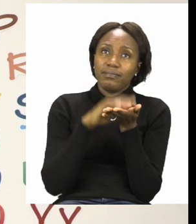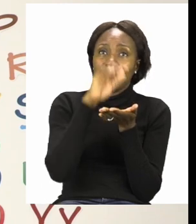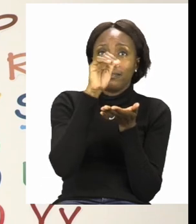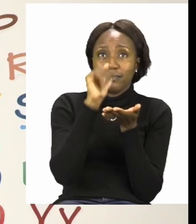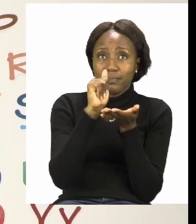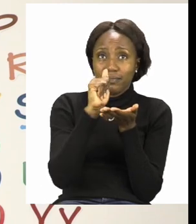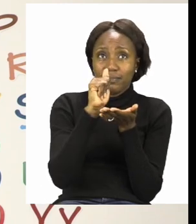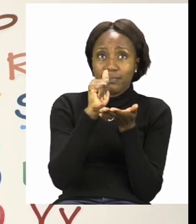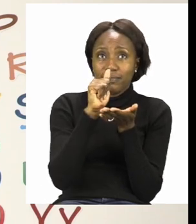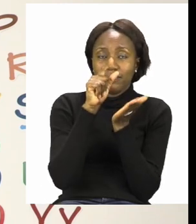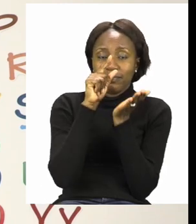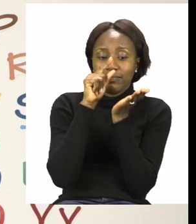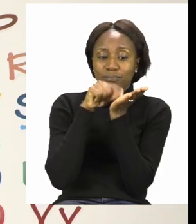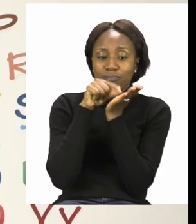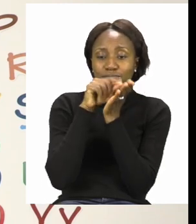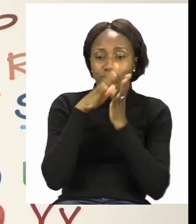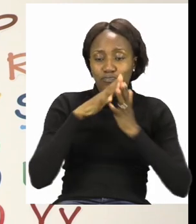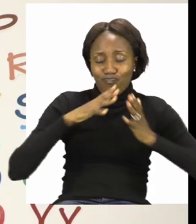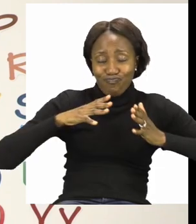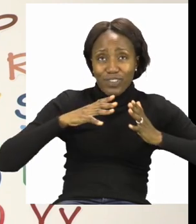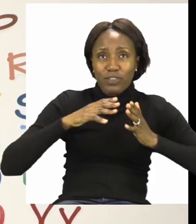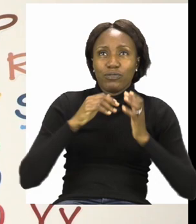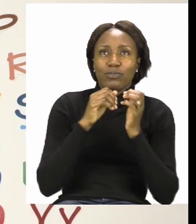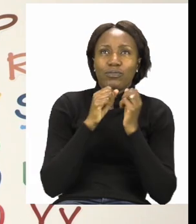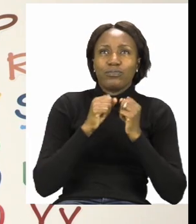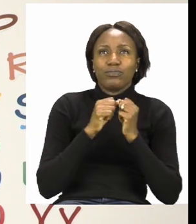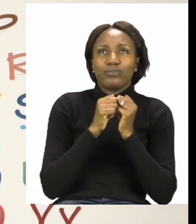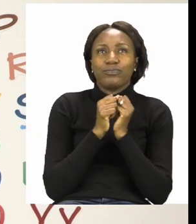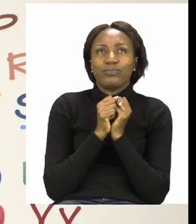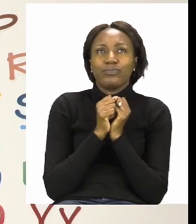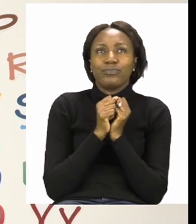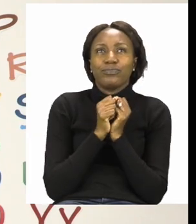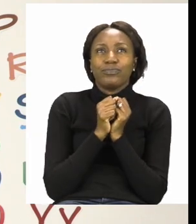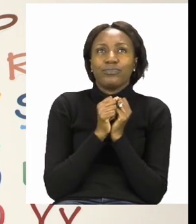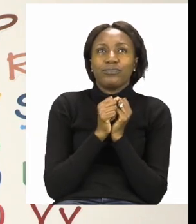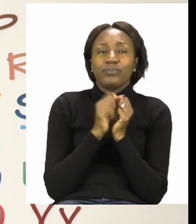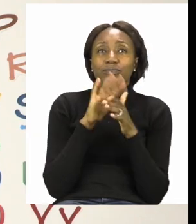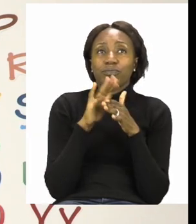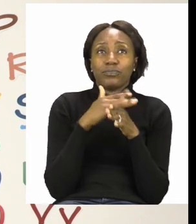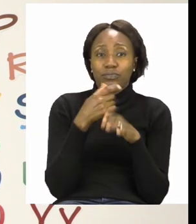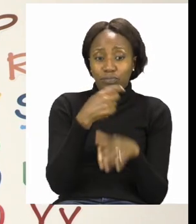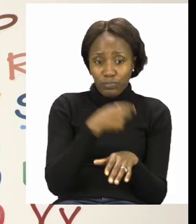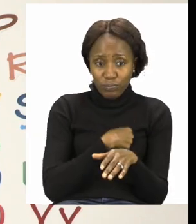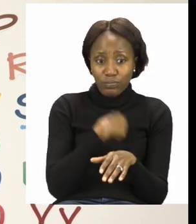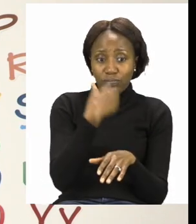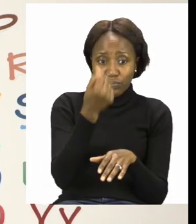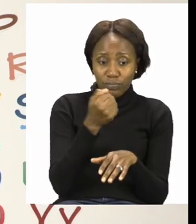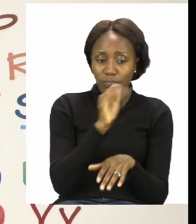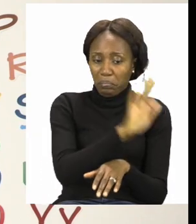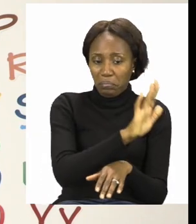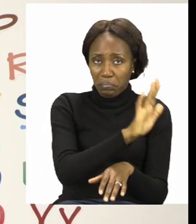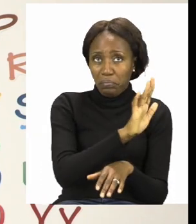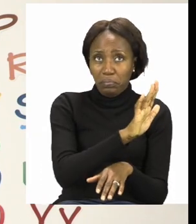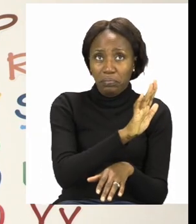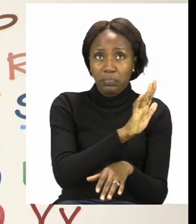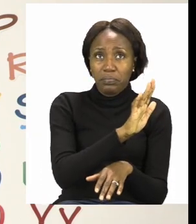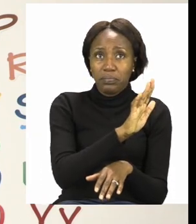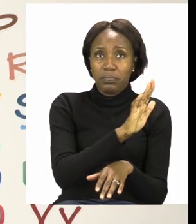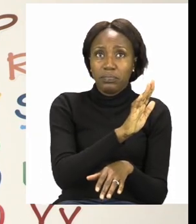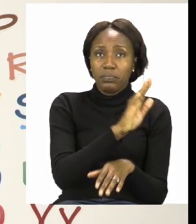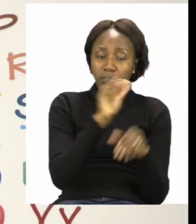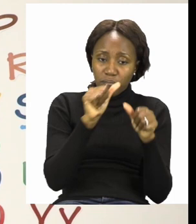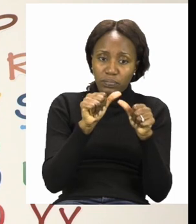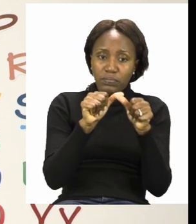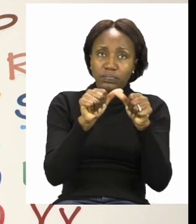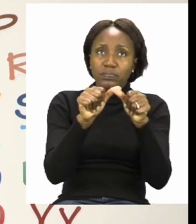turkey. Because, we already have she has. So, we're going to write the next